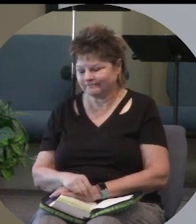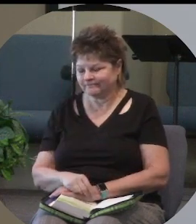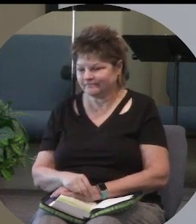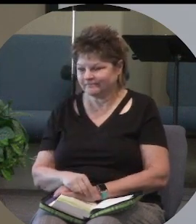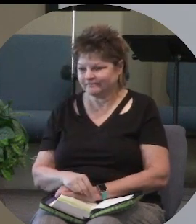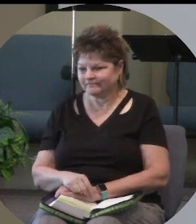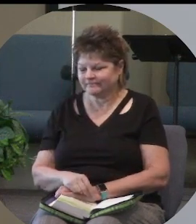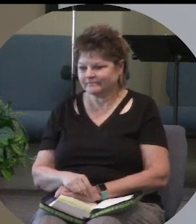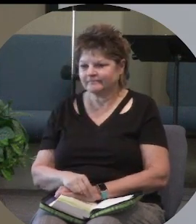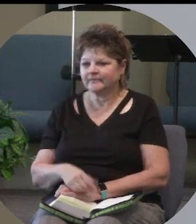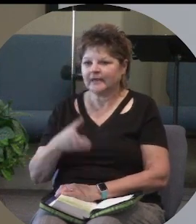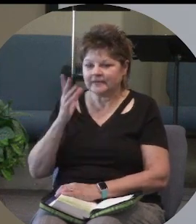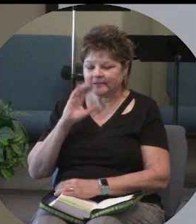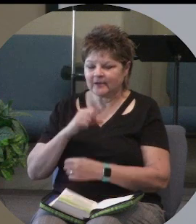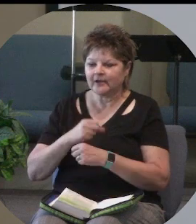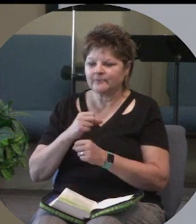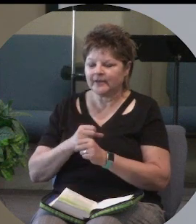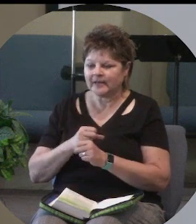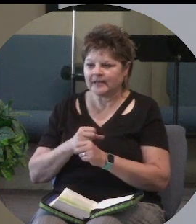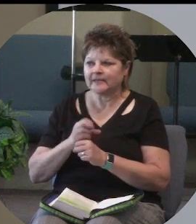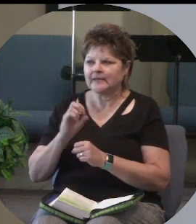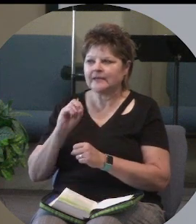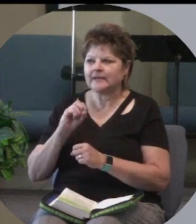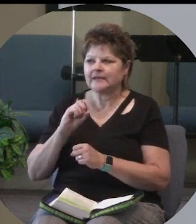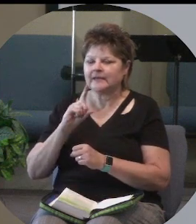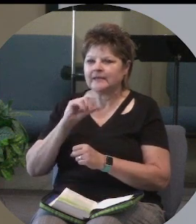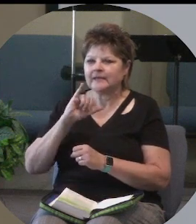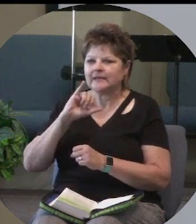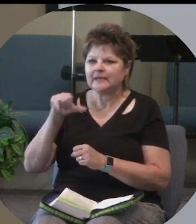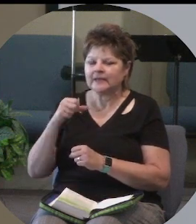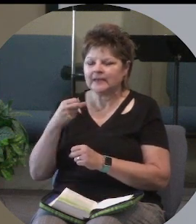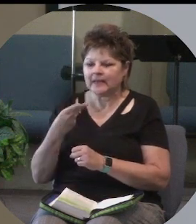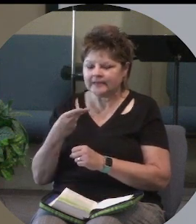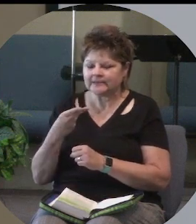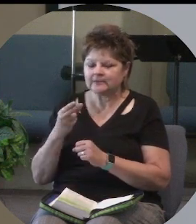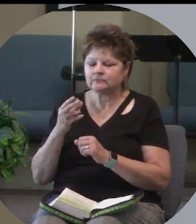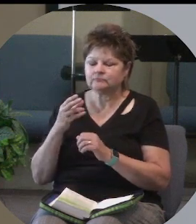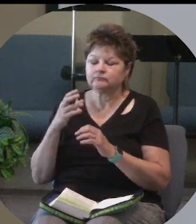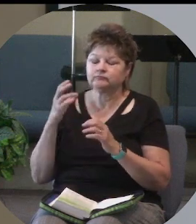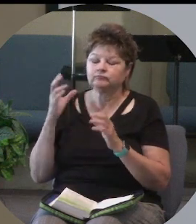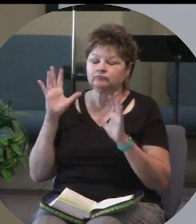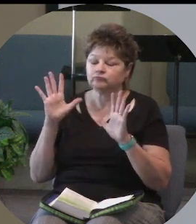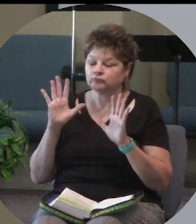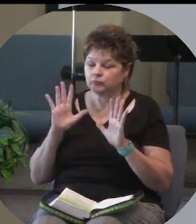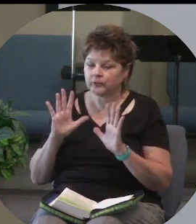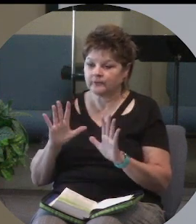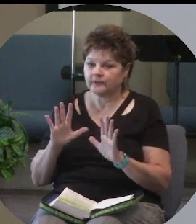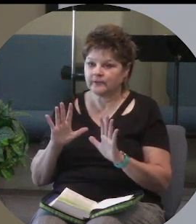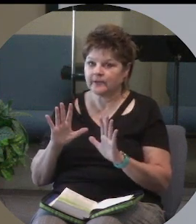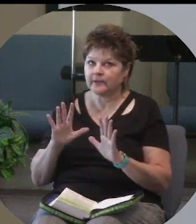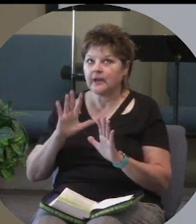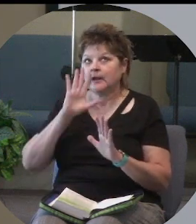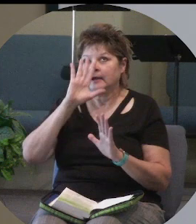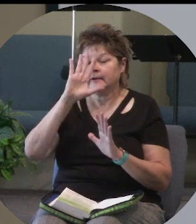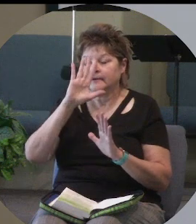And God made Elijah incredibly aware of his nearness.